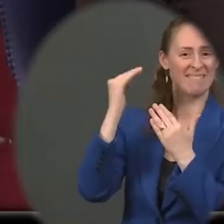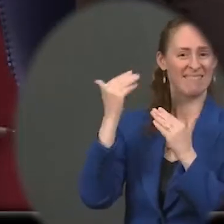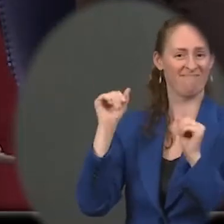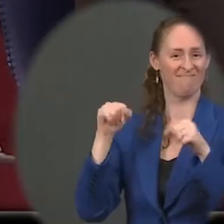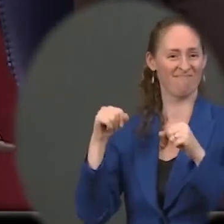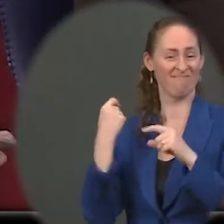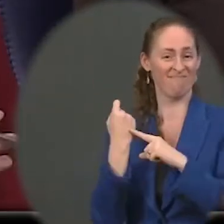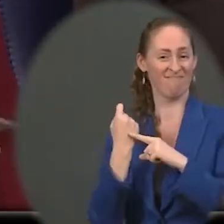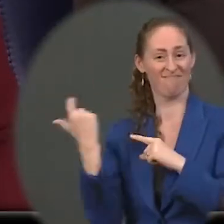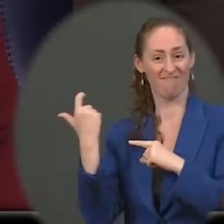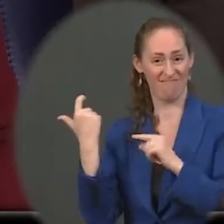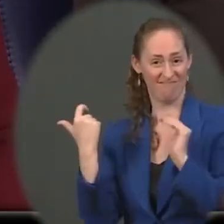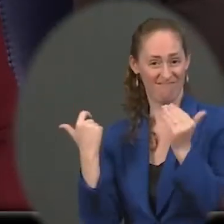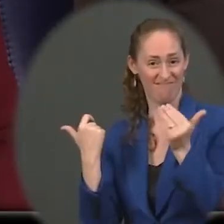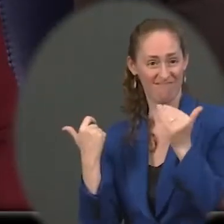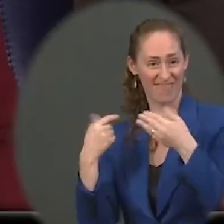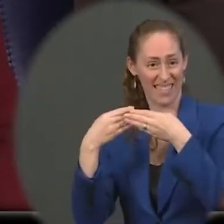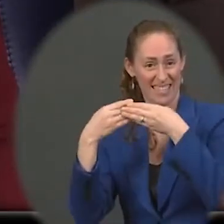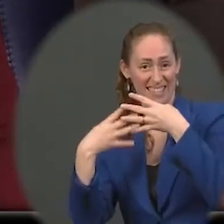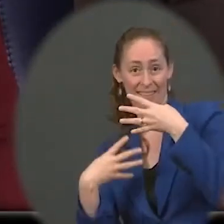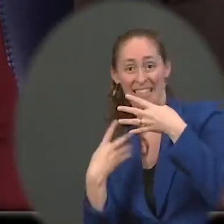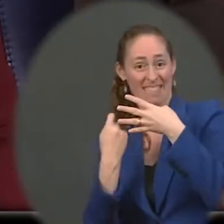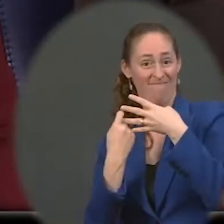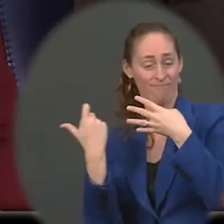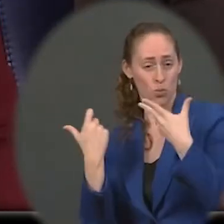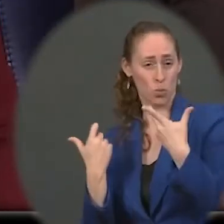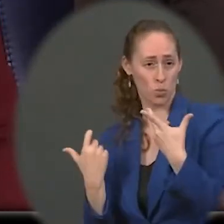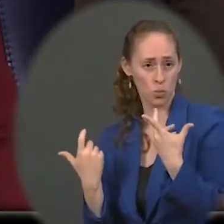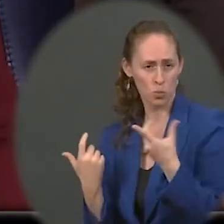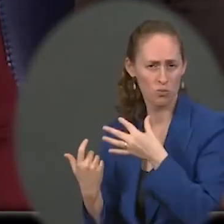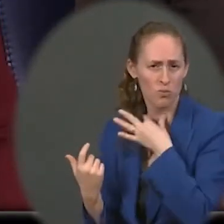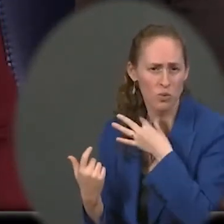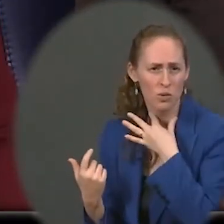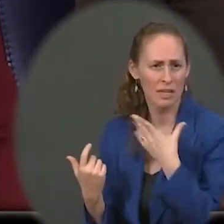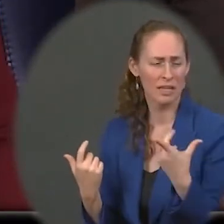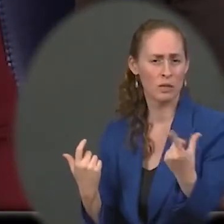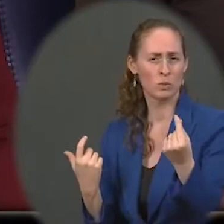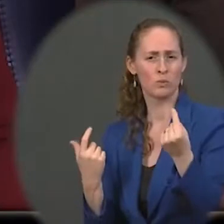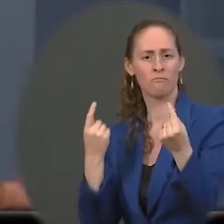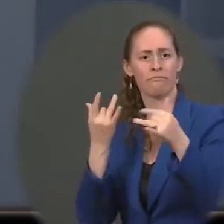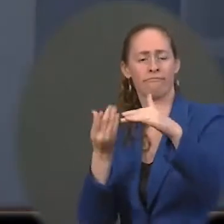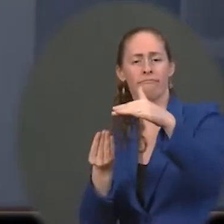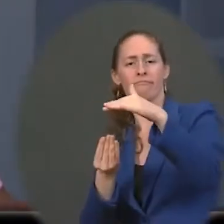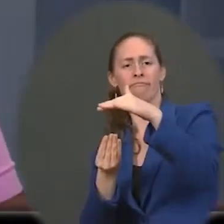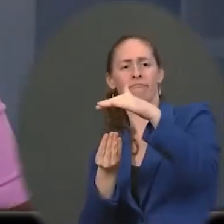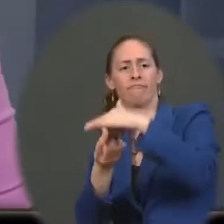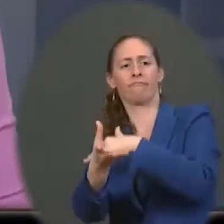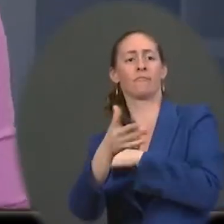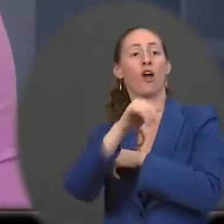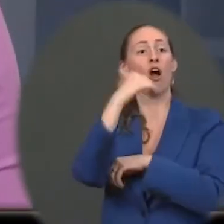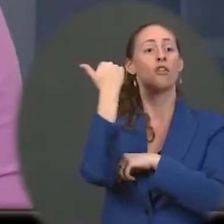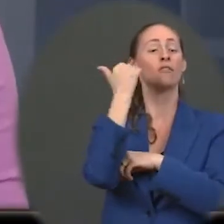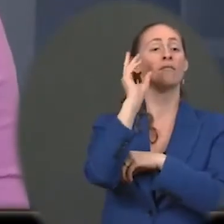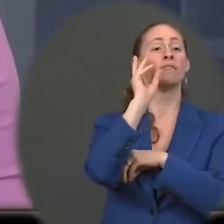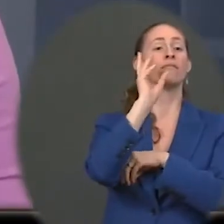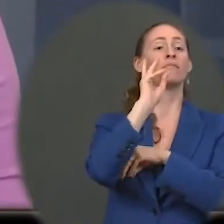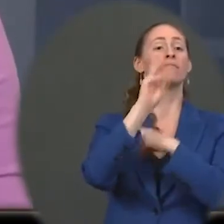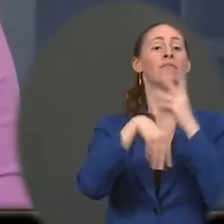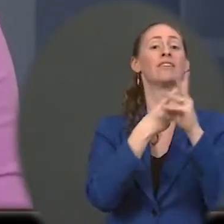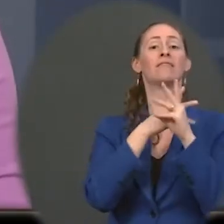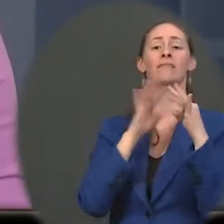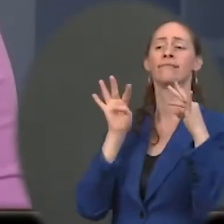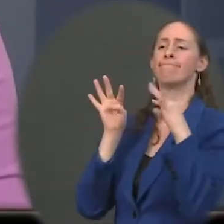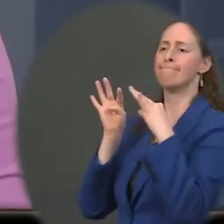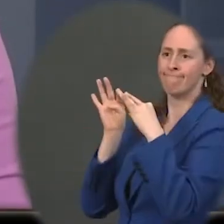his own admission goals. So what message does that send other countries ahead of COP26? Ms. So, you know, President Biden